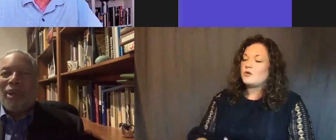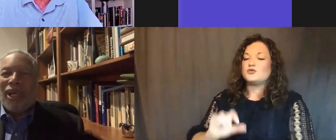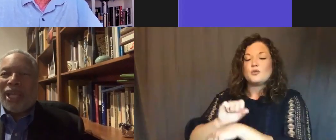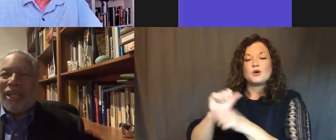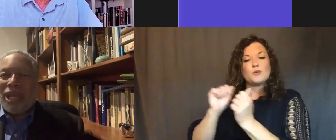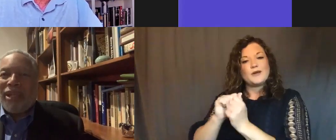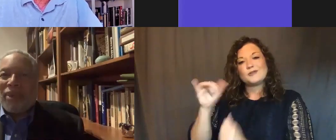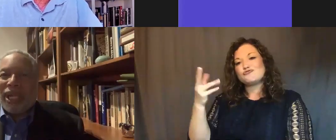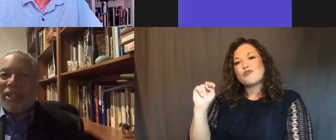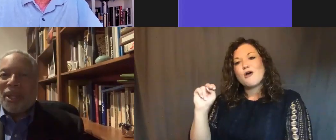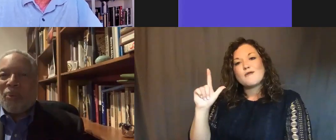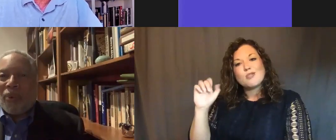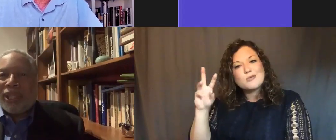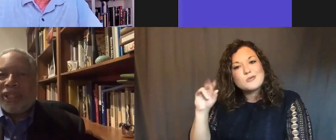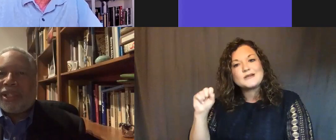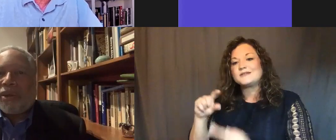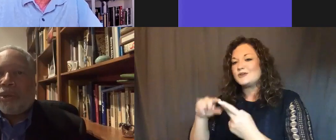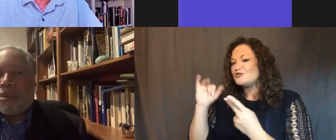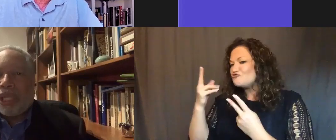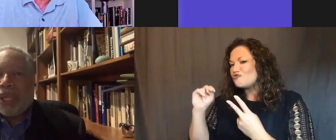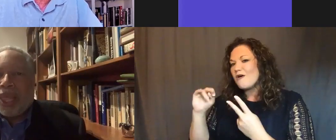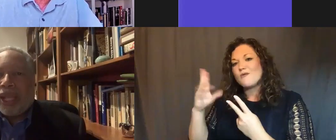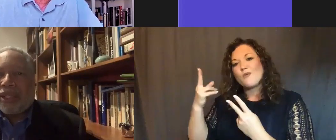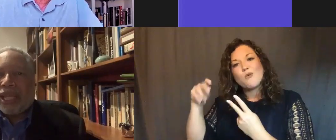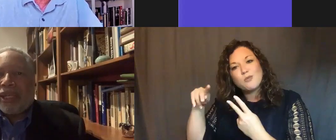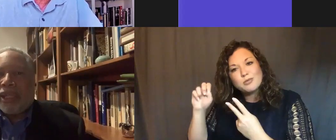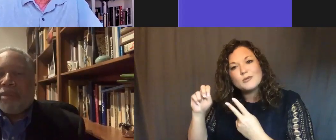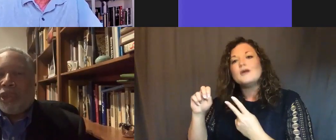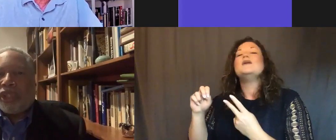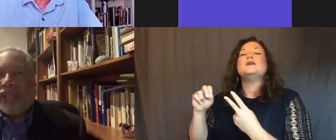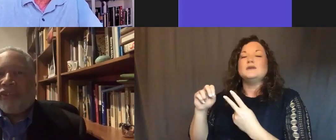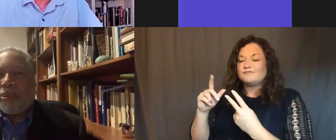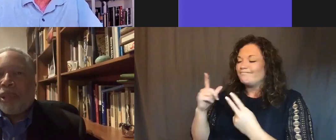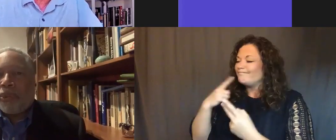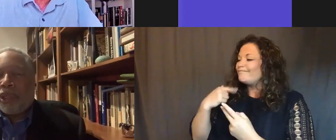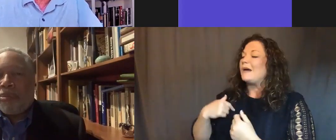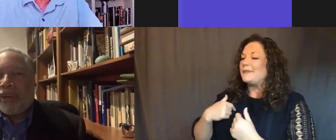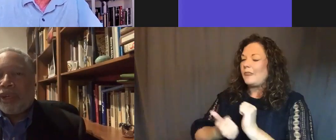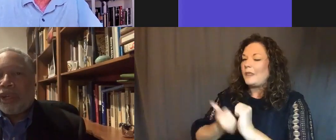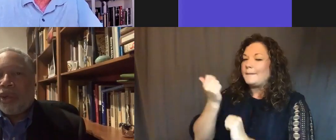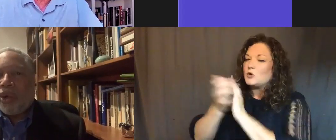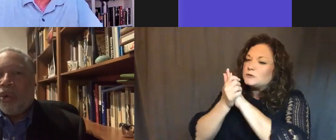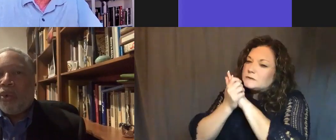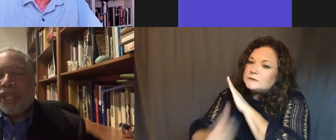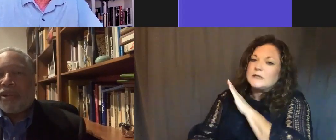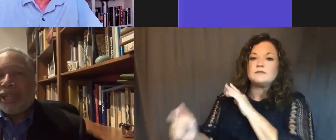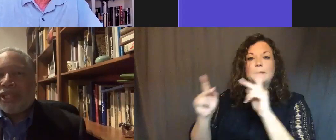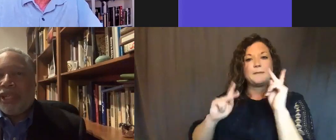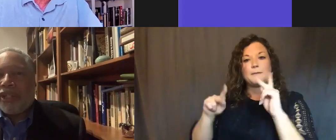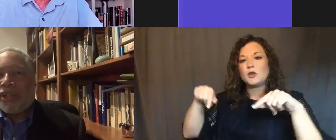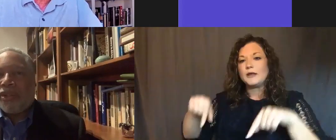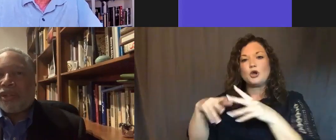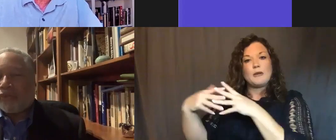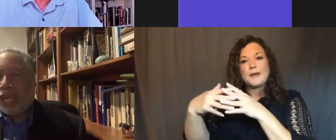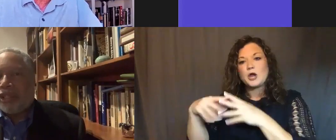that in many ways, what this told me is that the most gifted people in America who were interested